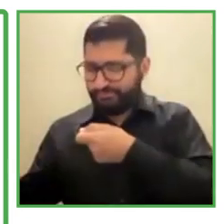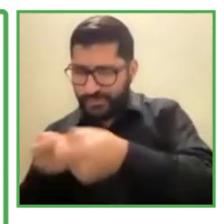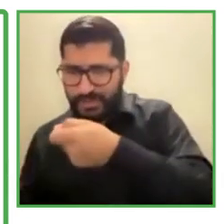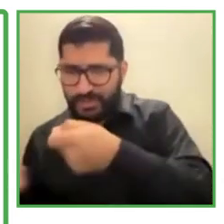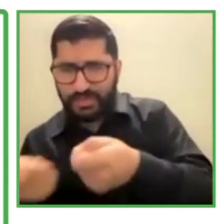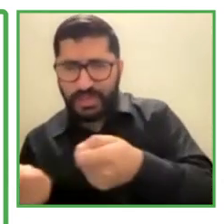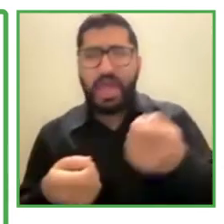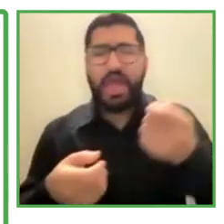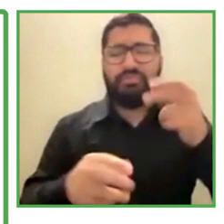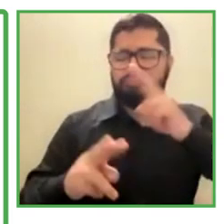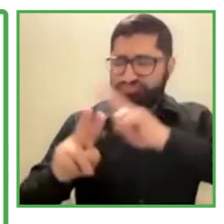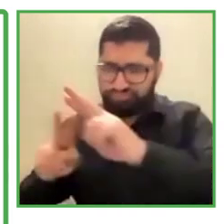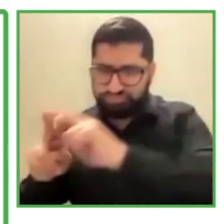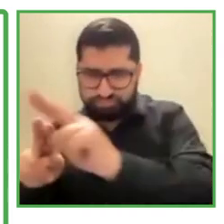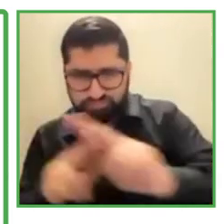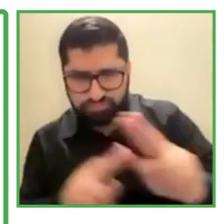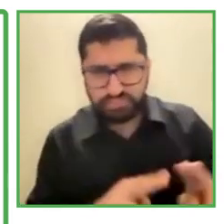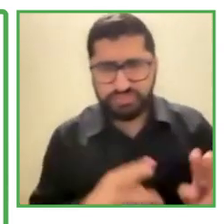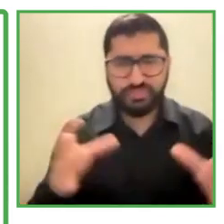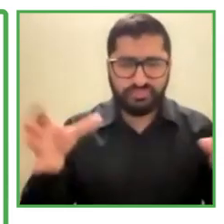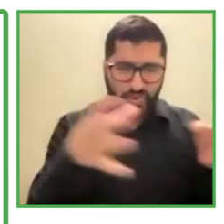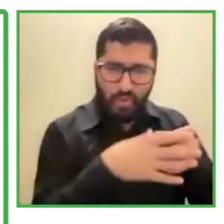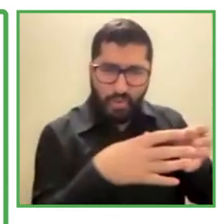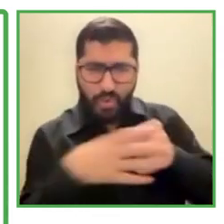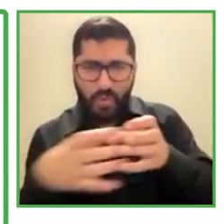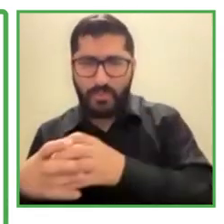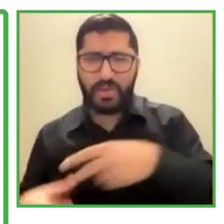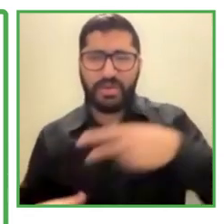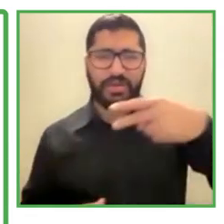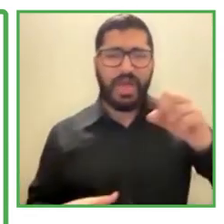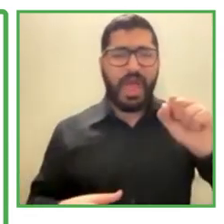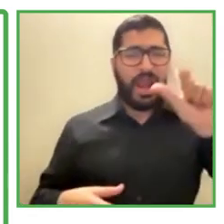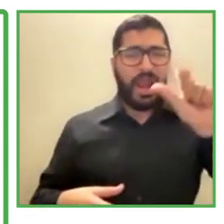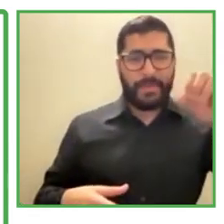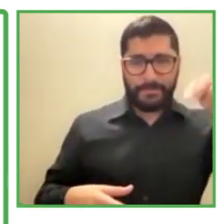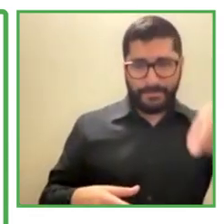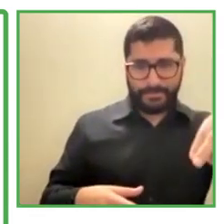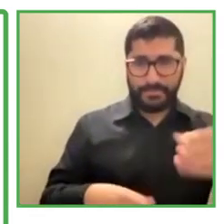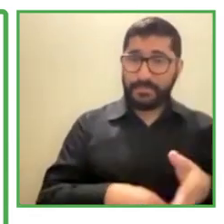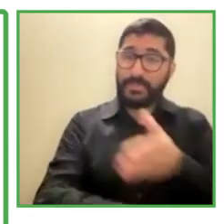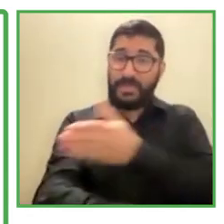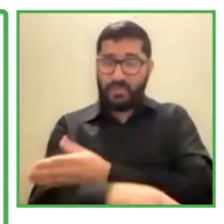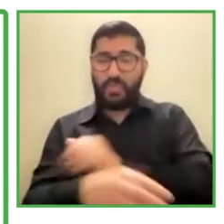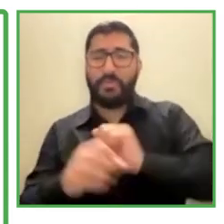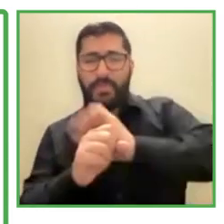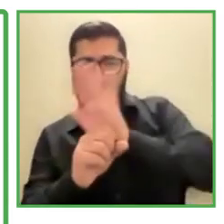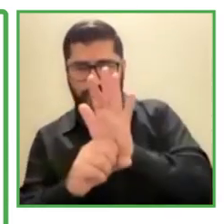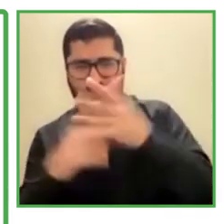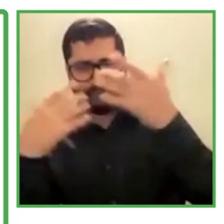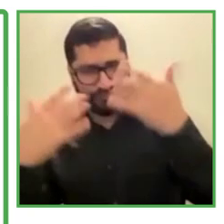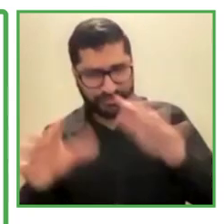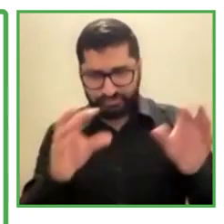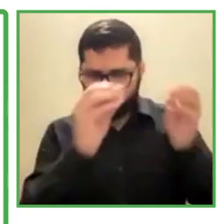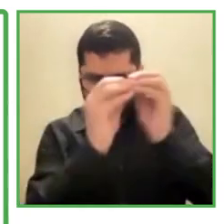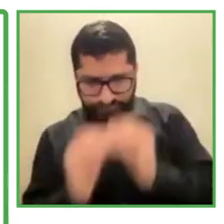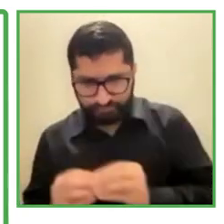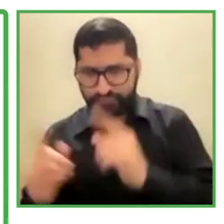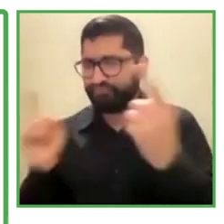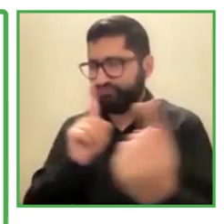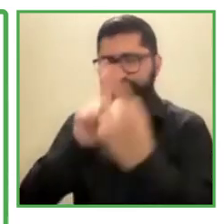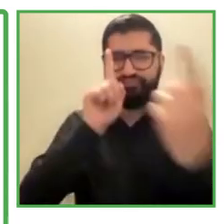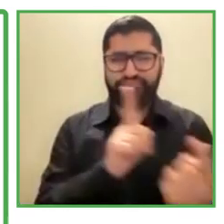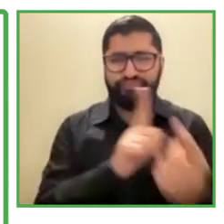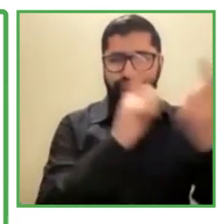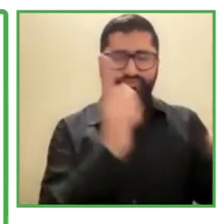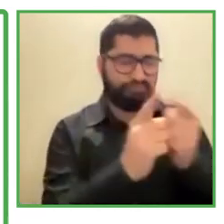students every year and provide better opportunities to the workplace. But what happened is that now we had to turn it online because everybody